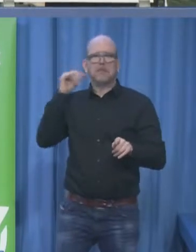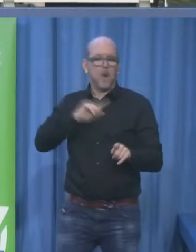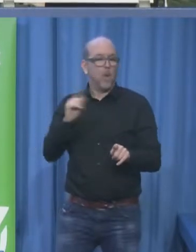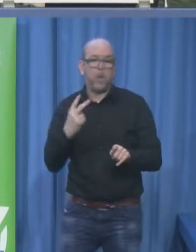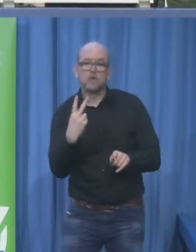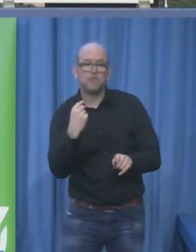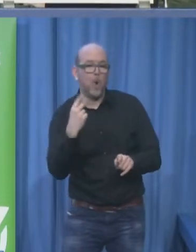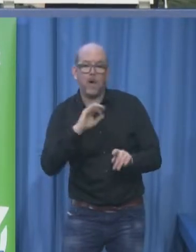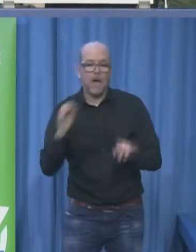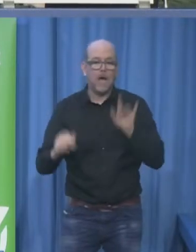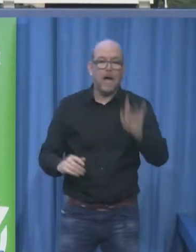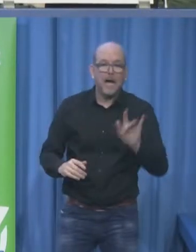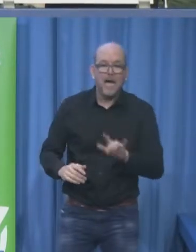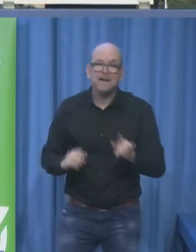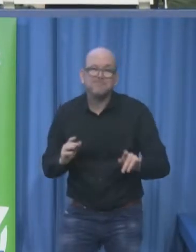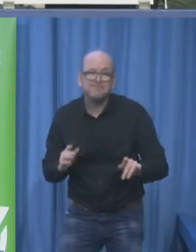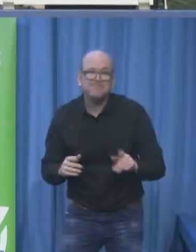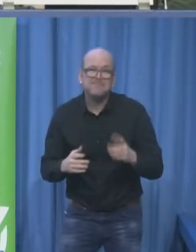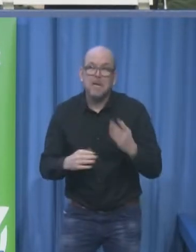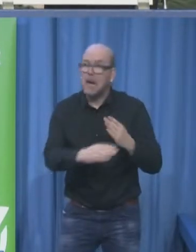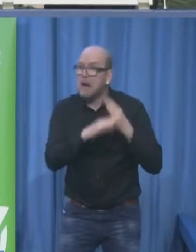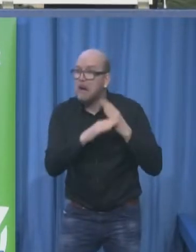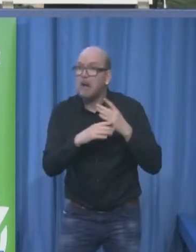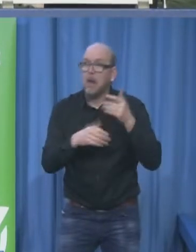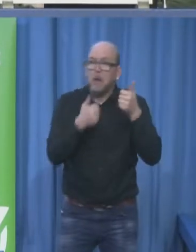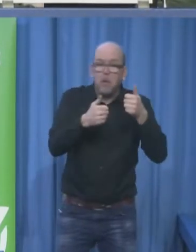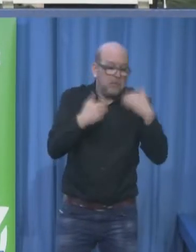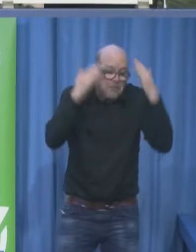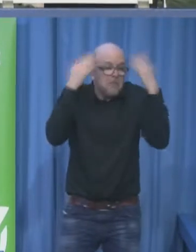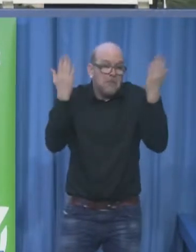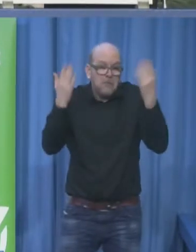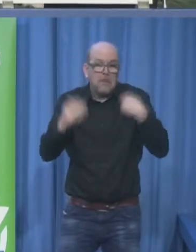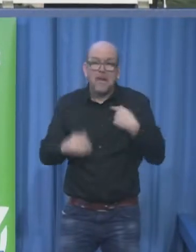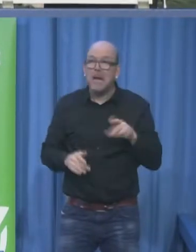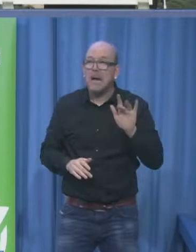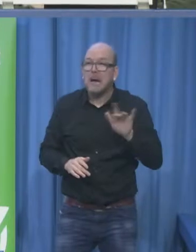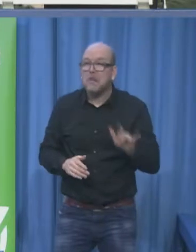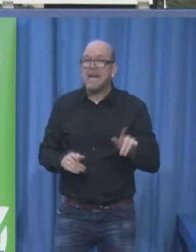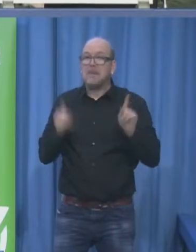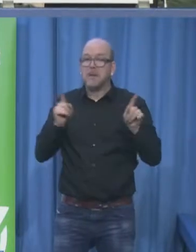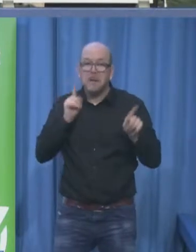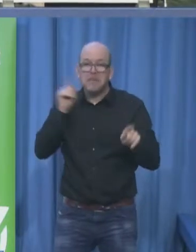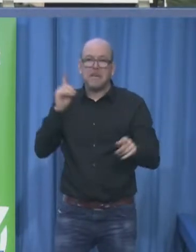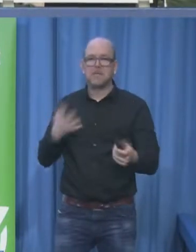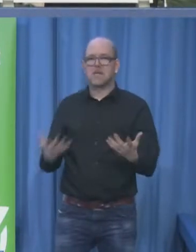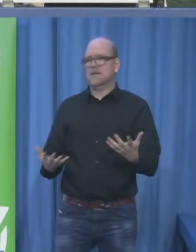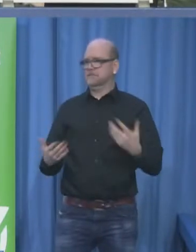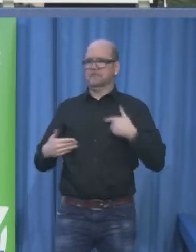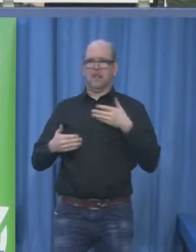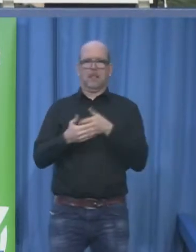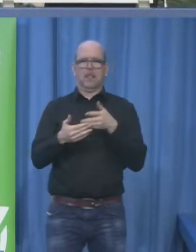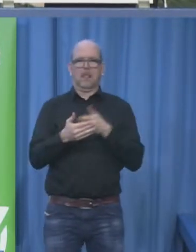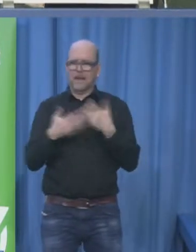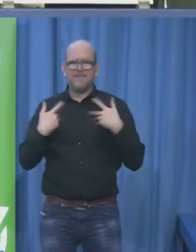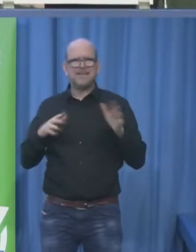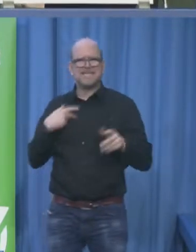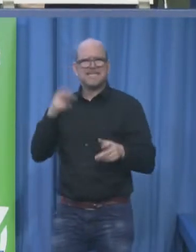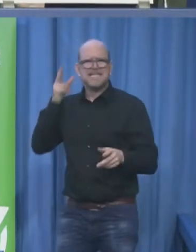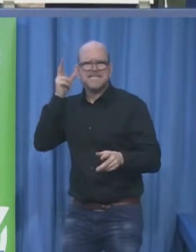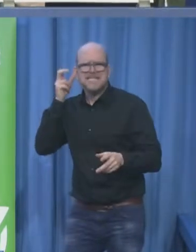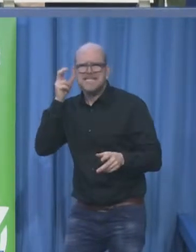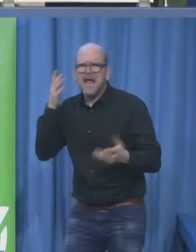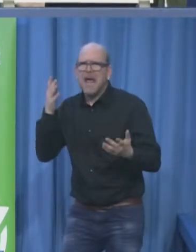but it wouldn't go as far as to tell you that the cars had actually stopped maybe for some kind of legal reasons it wasn't allowed to be that definite about the